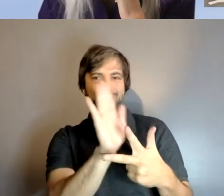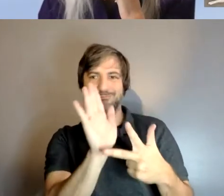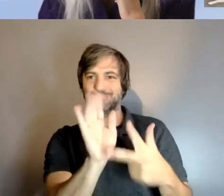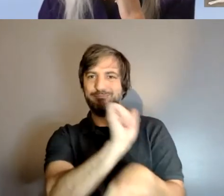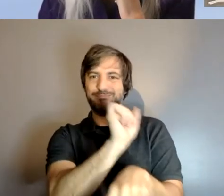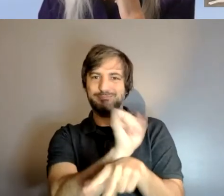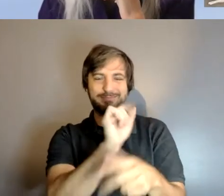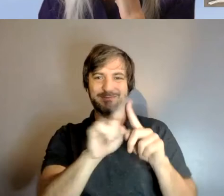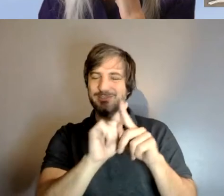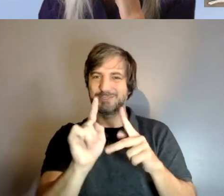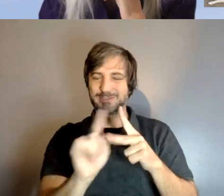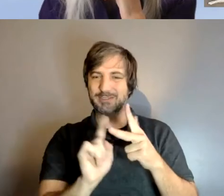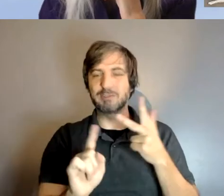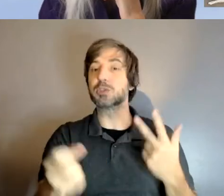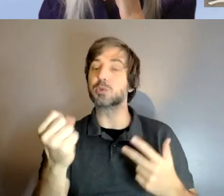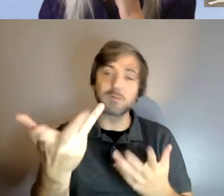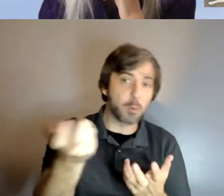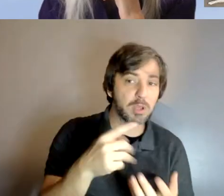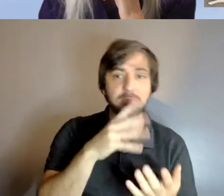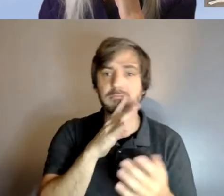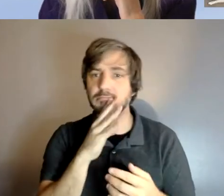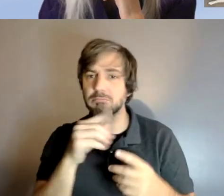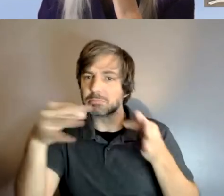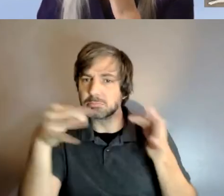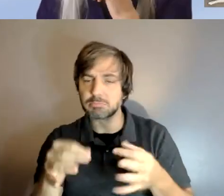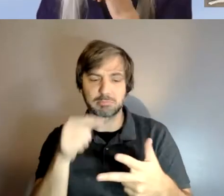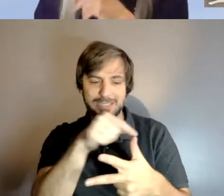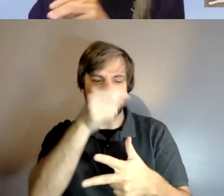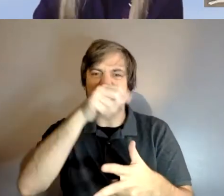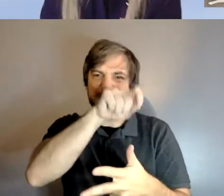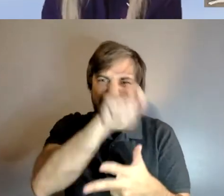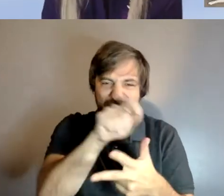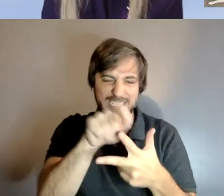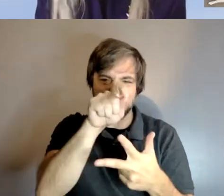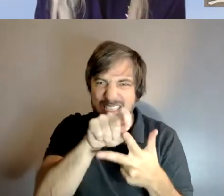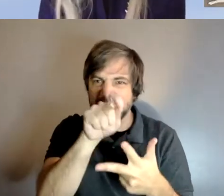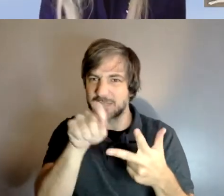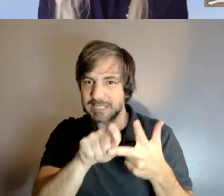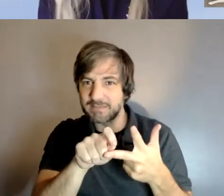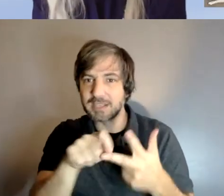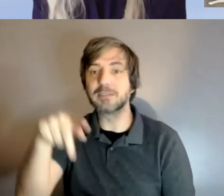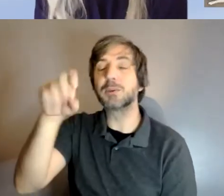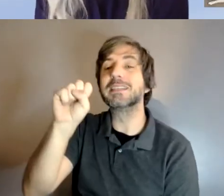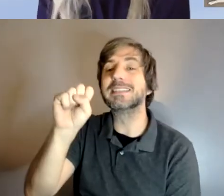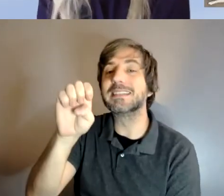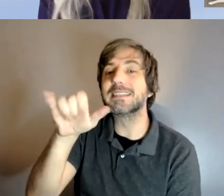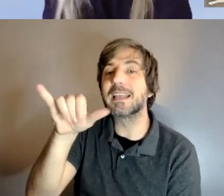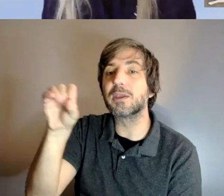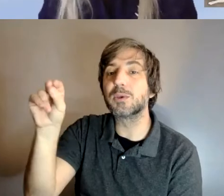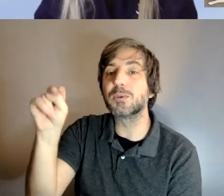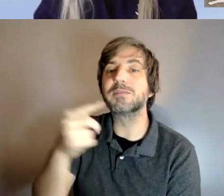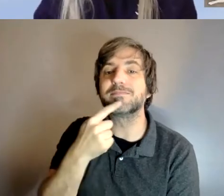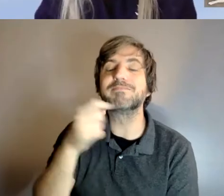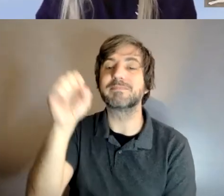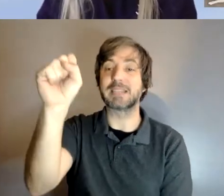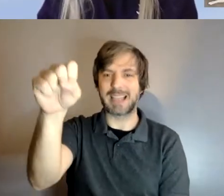you and if you want to go first and tell us some specific tasks that your dog does that's great yeah absolutely so um i